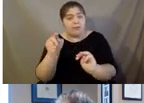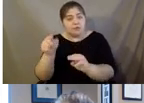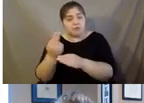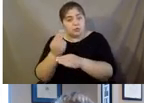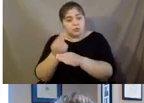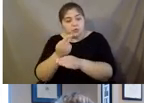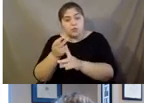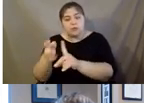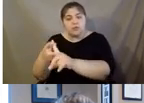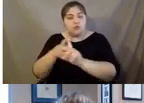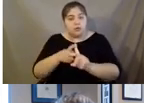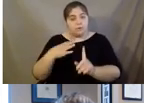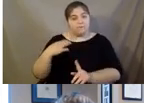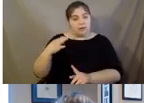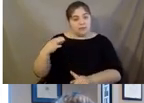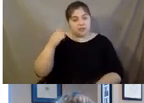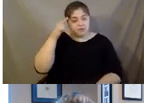volunteers for these programs?